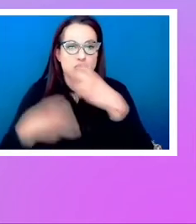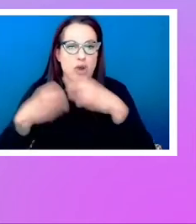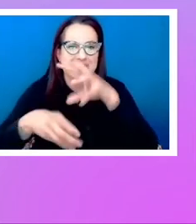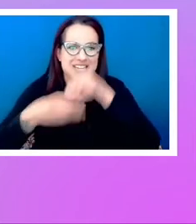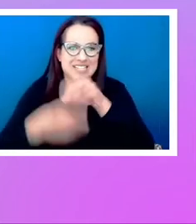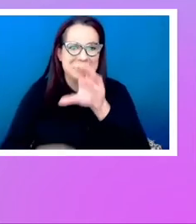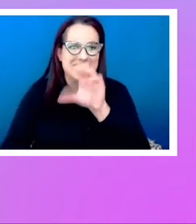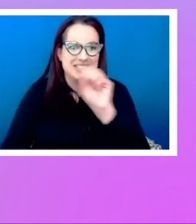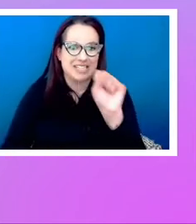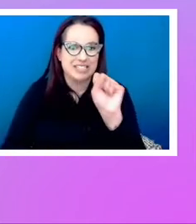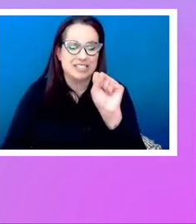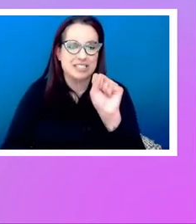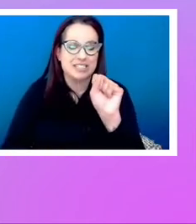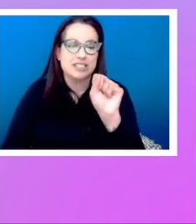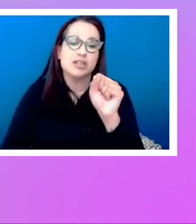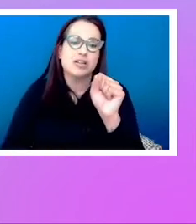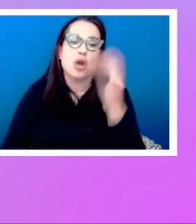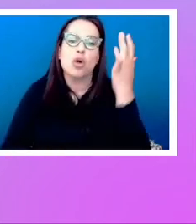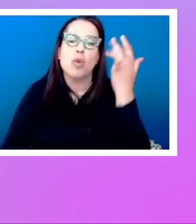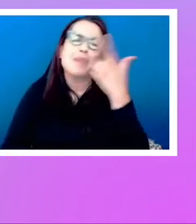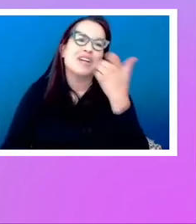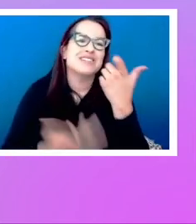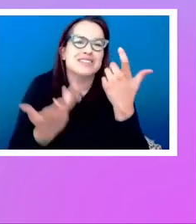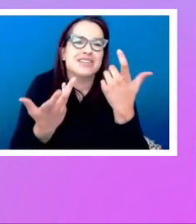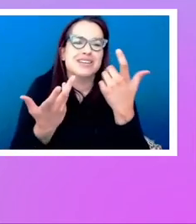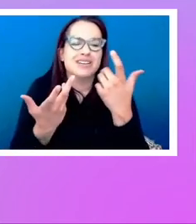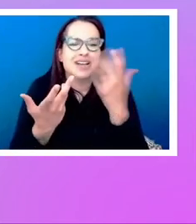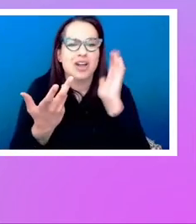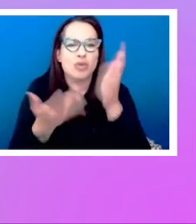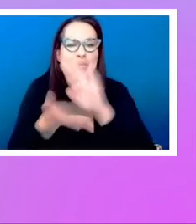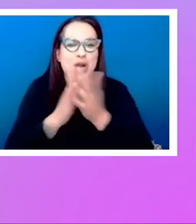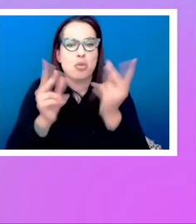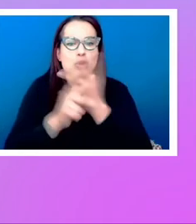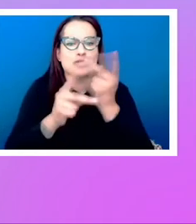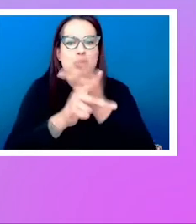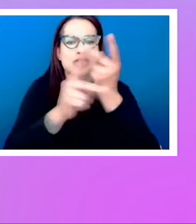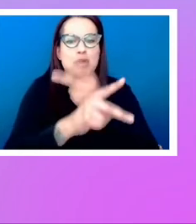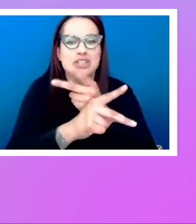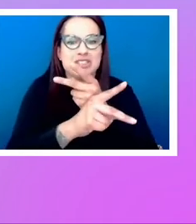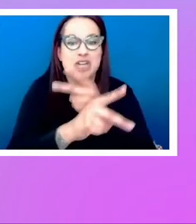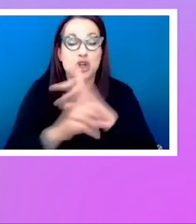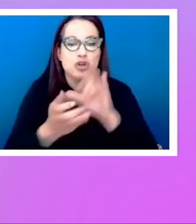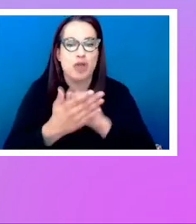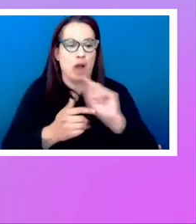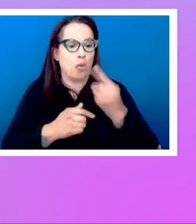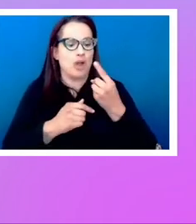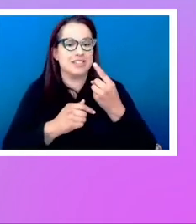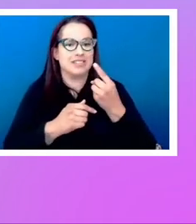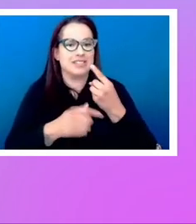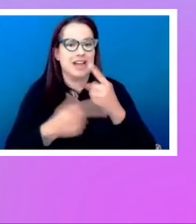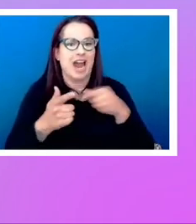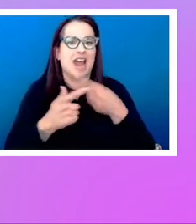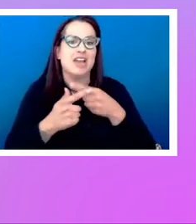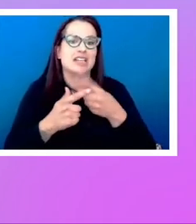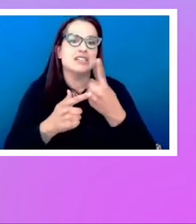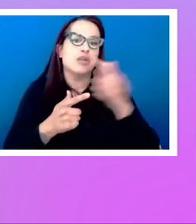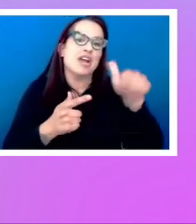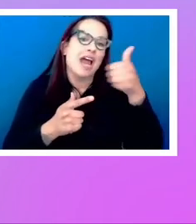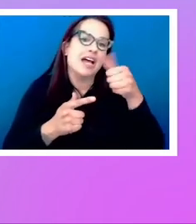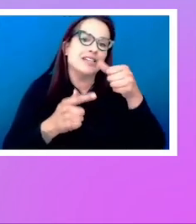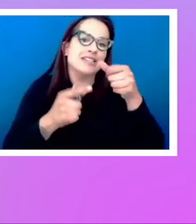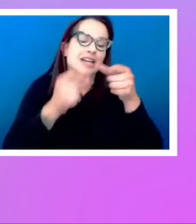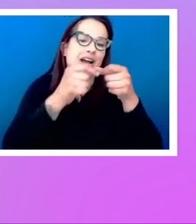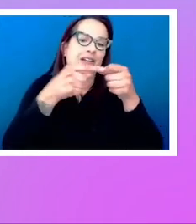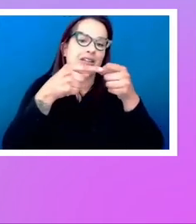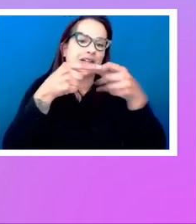because also it's kind of one of those things that's going to get worse and worse. You're going to do it once and then you're going to have to do something else. And you're going to think, oh, that